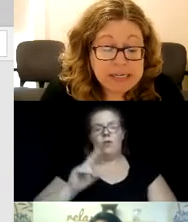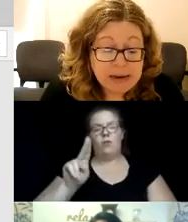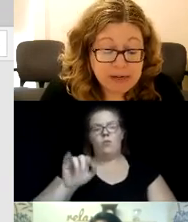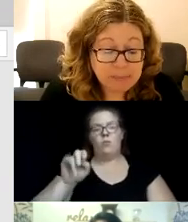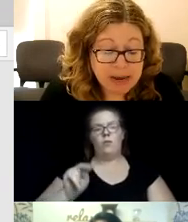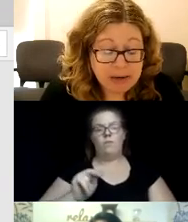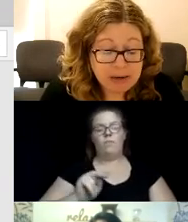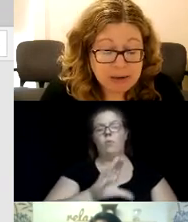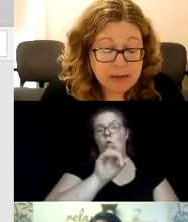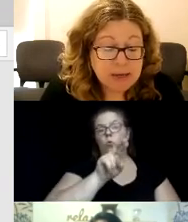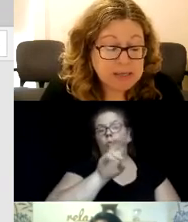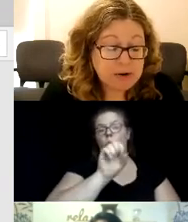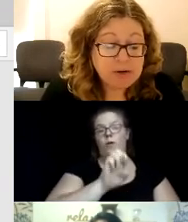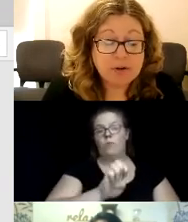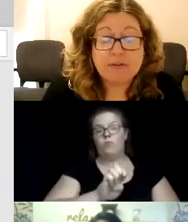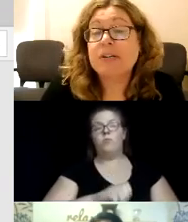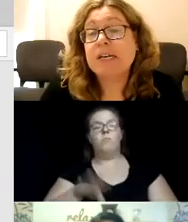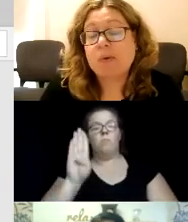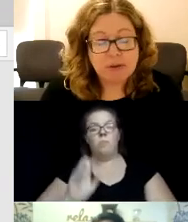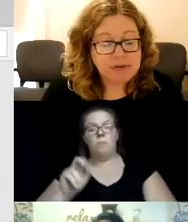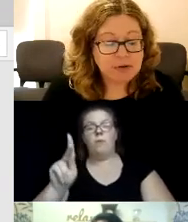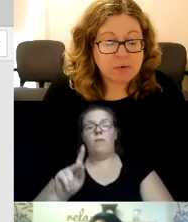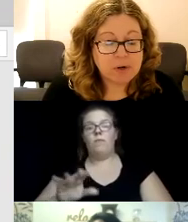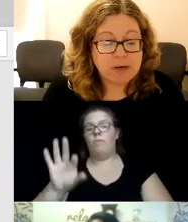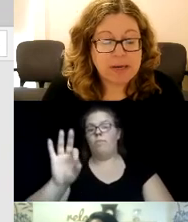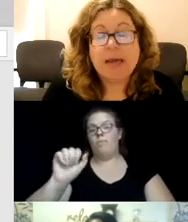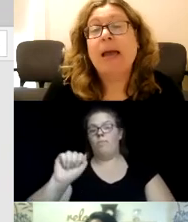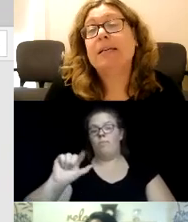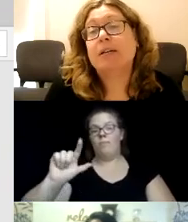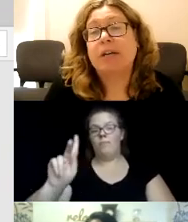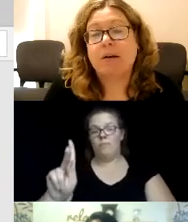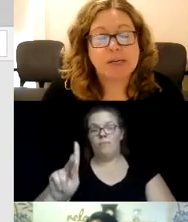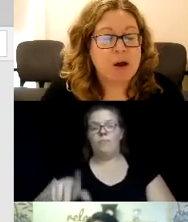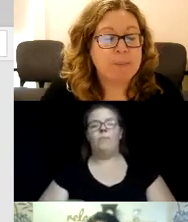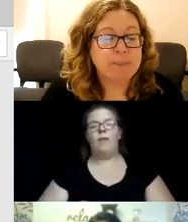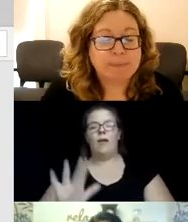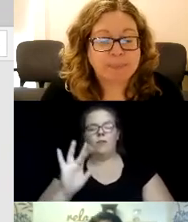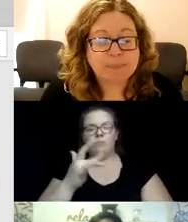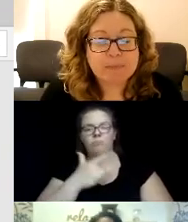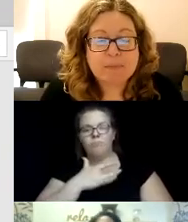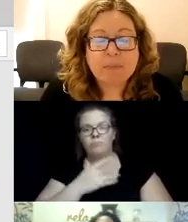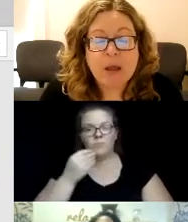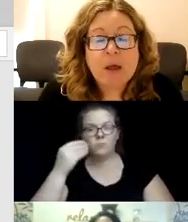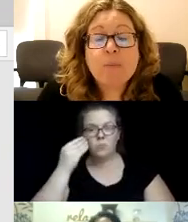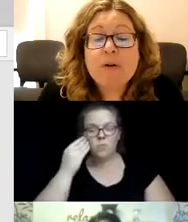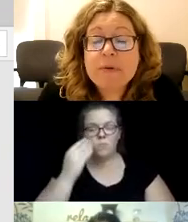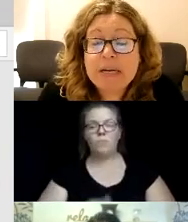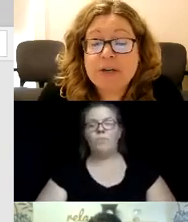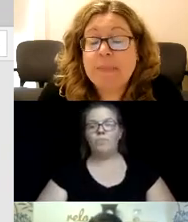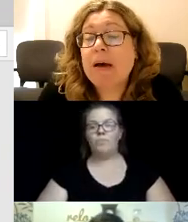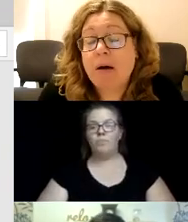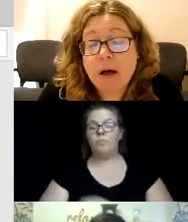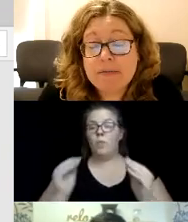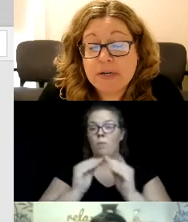Fulton Savings Bank, the Syracuse University School of Social Work, and Touching Hearts at Home. More